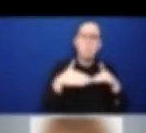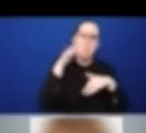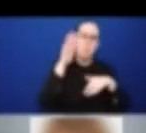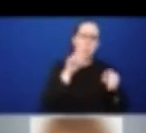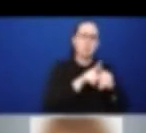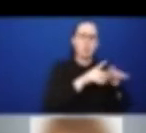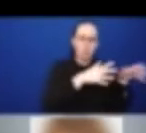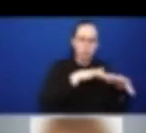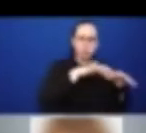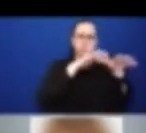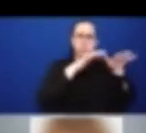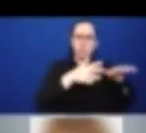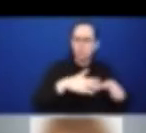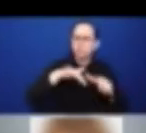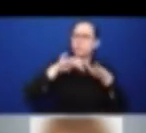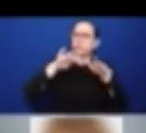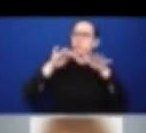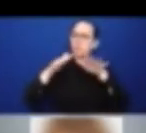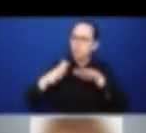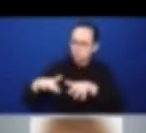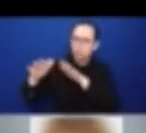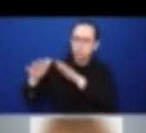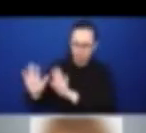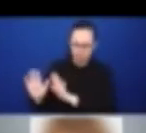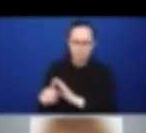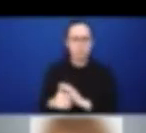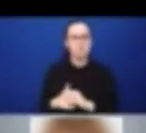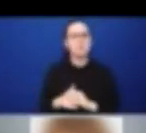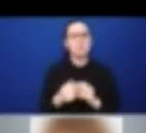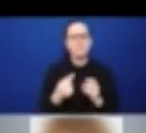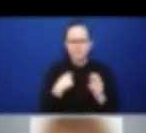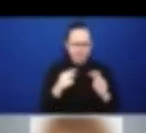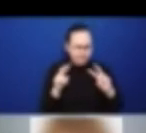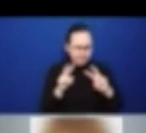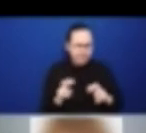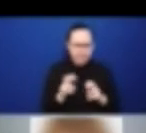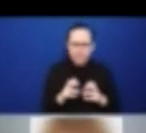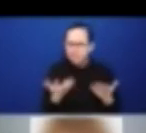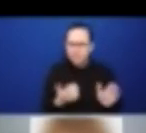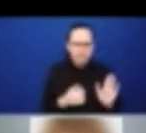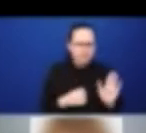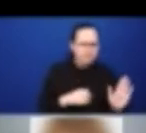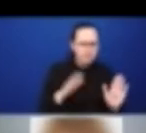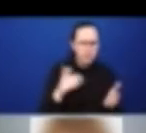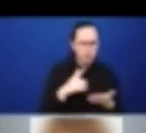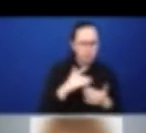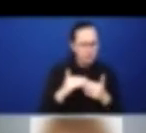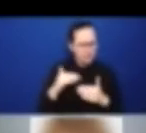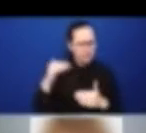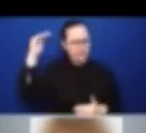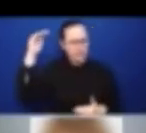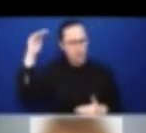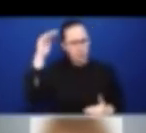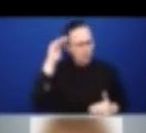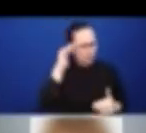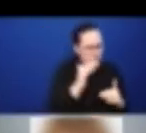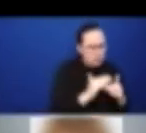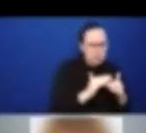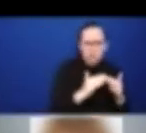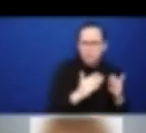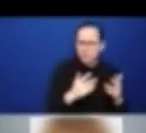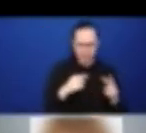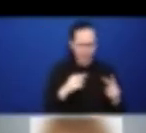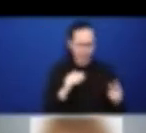the extent of this, the differential impact and the differential response from countries in addressing